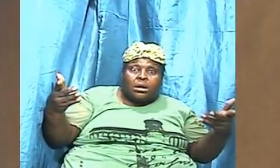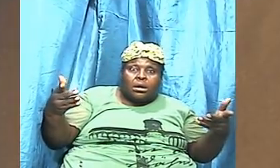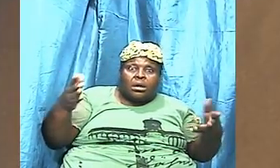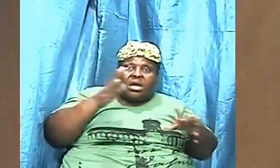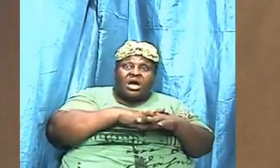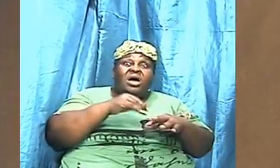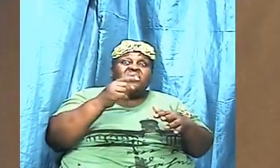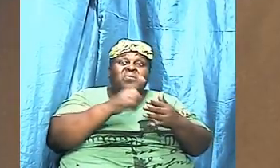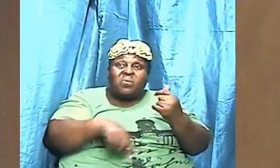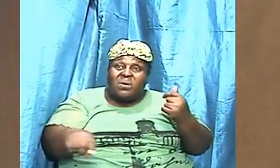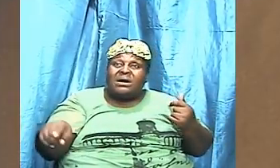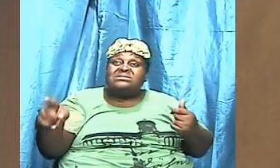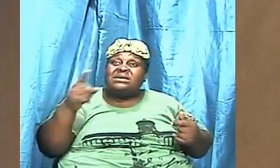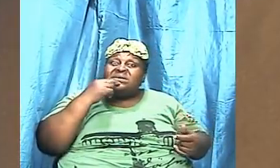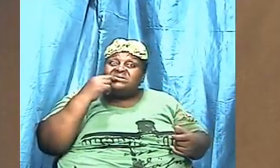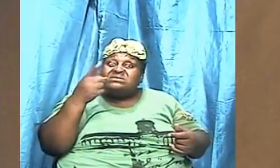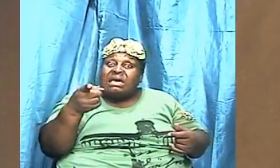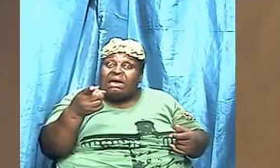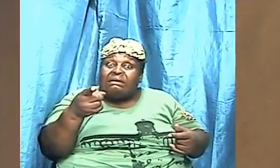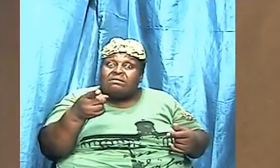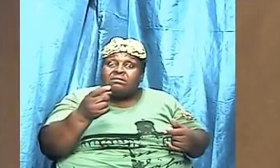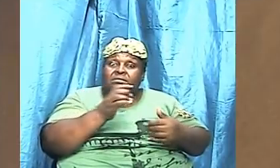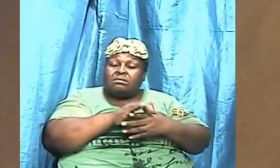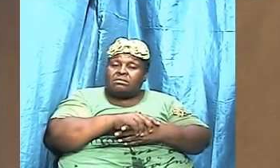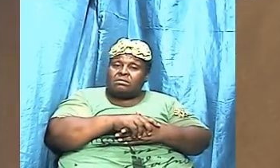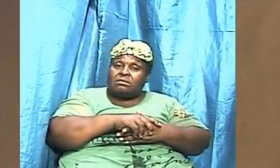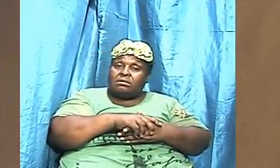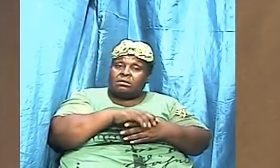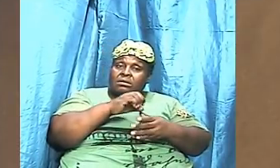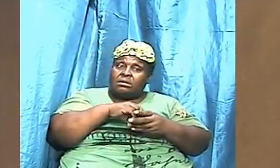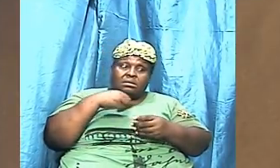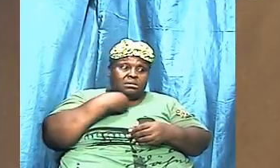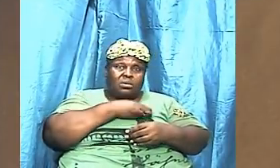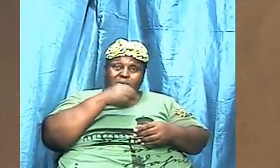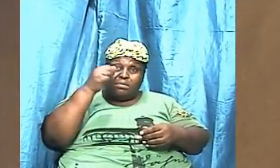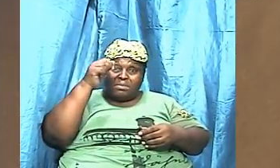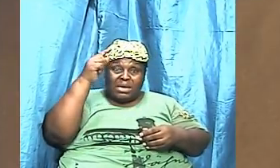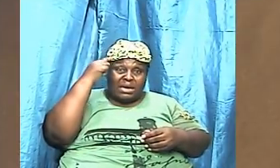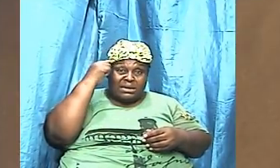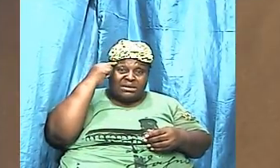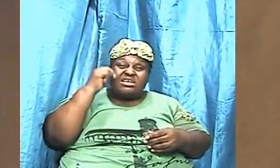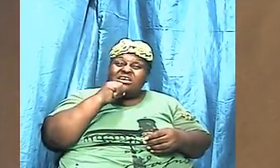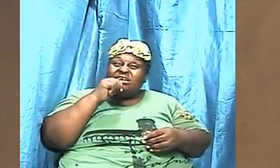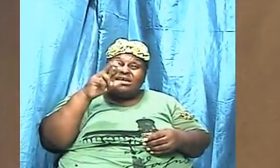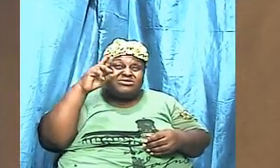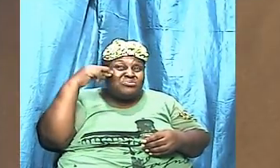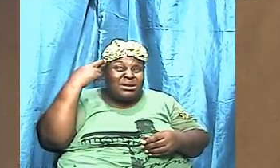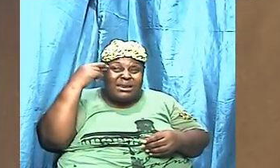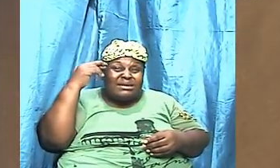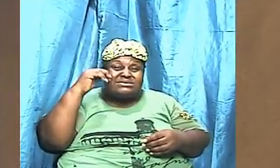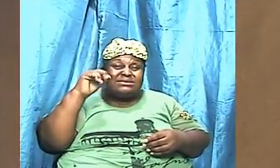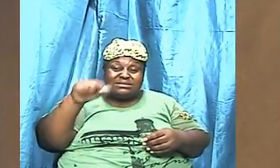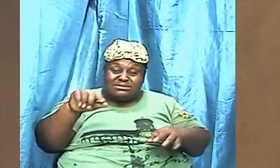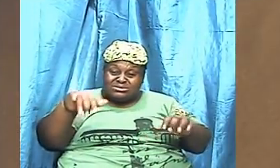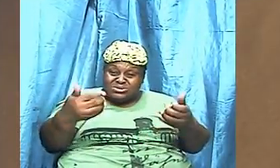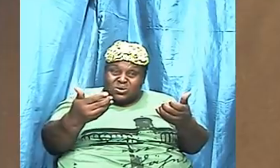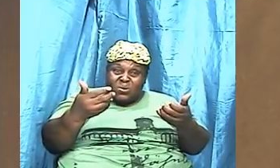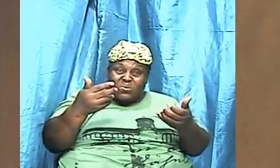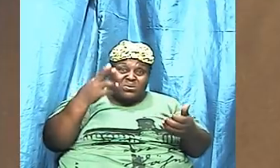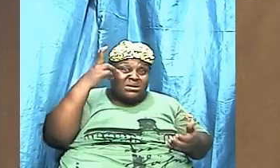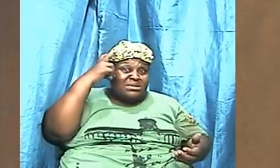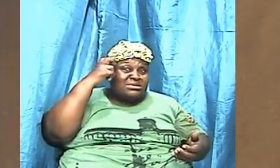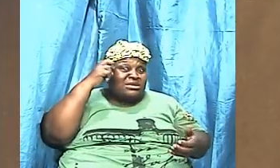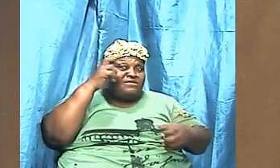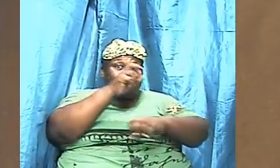that have been injected into our minds not realizing that this is how the adversary works